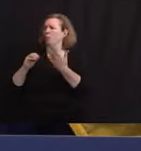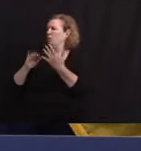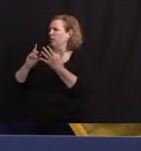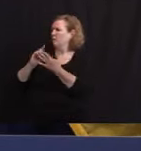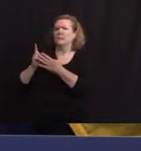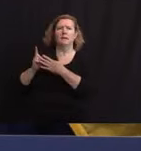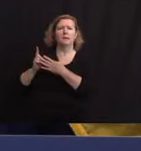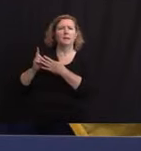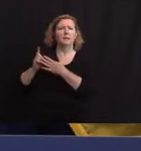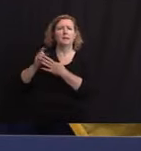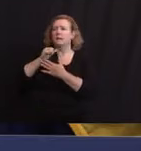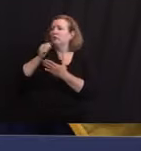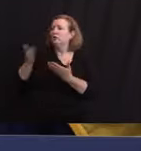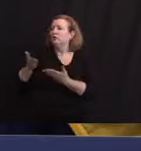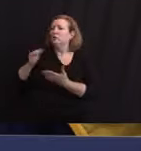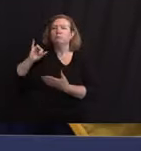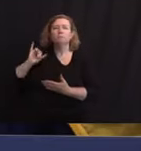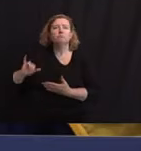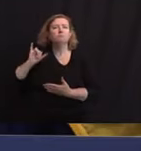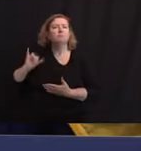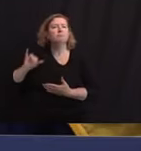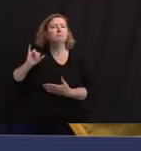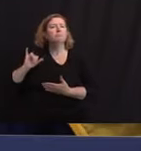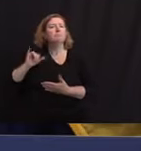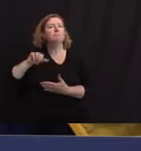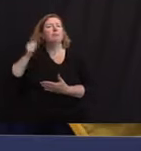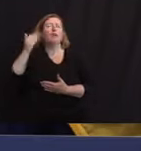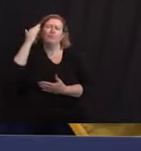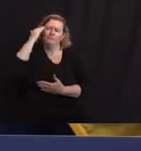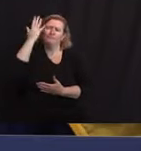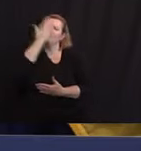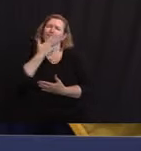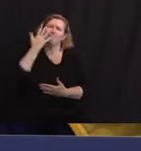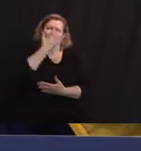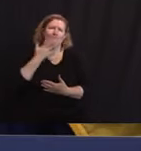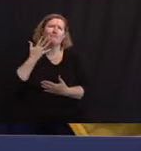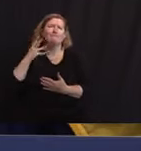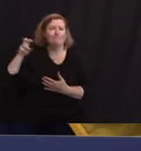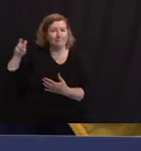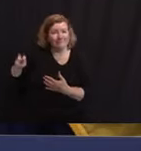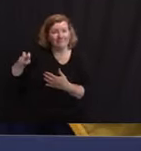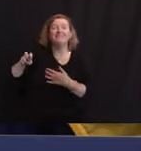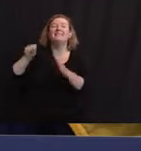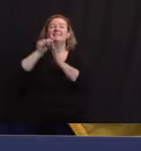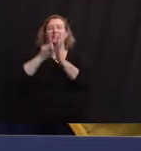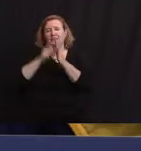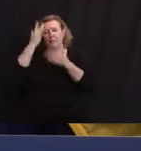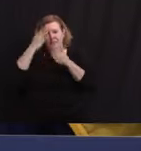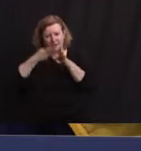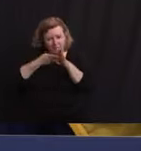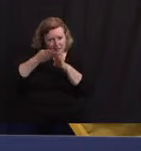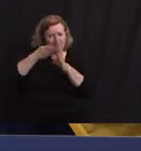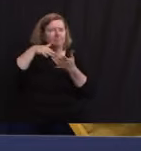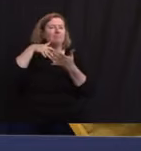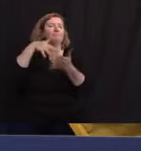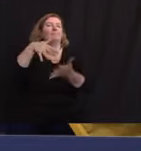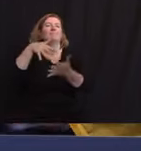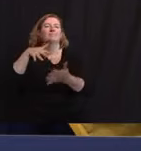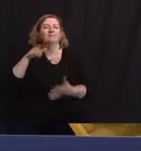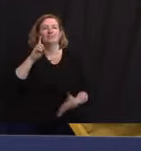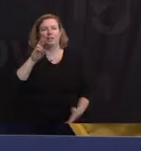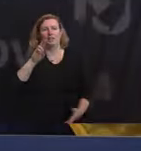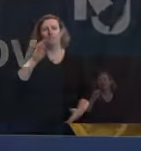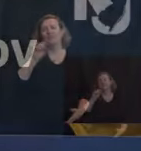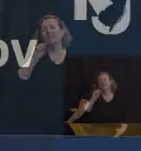Actually, she's not here. But another familiar face to my right, the state's epidemiologist, Dr. Christina Tantina. Great to have you with us.